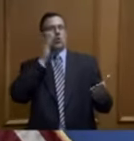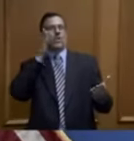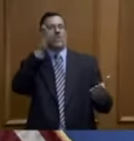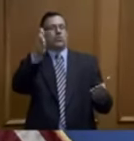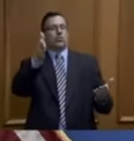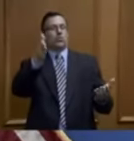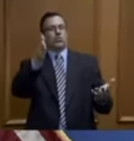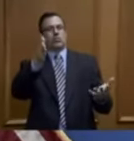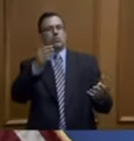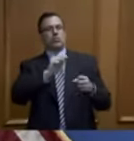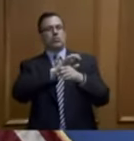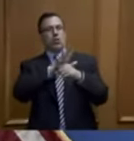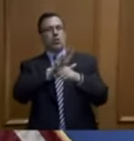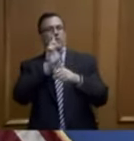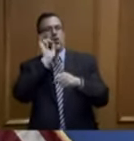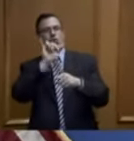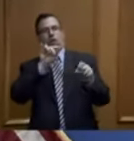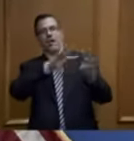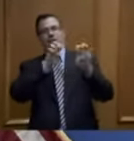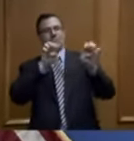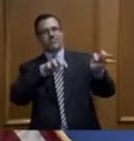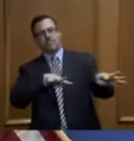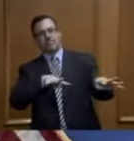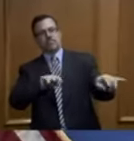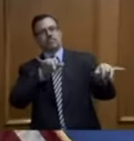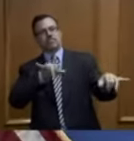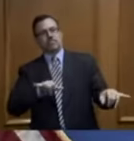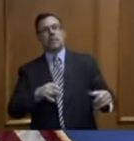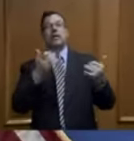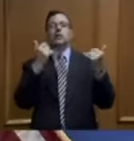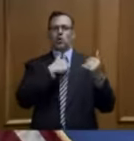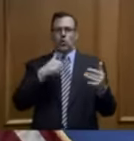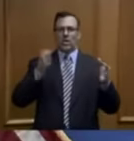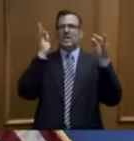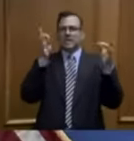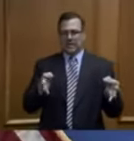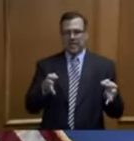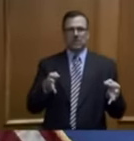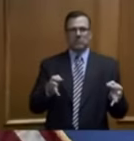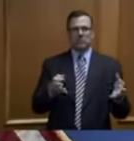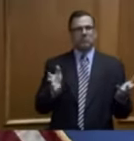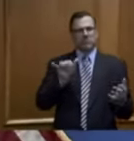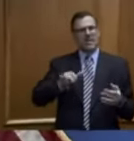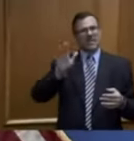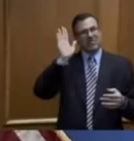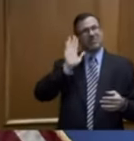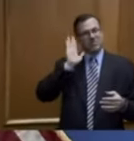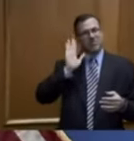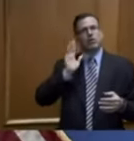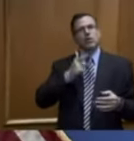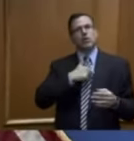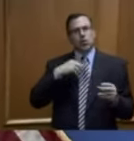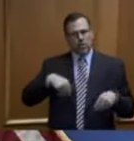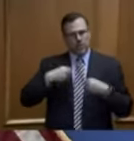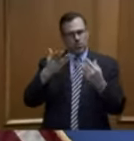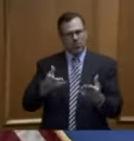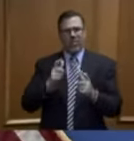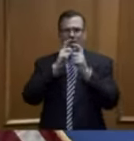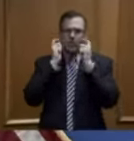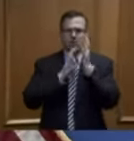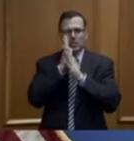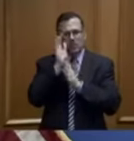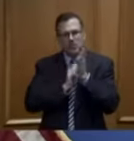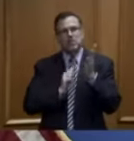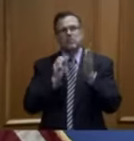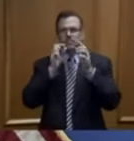be in the state. So we made that decision and that allowed for protection for law enforcement. But we also